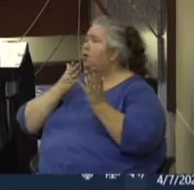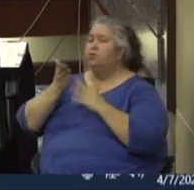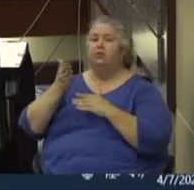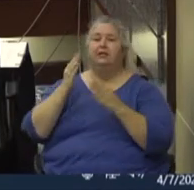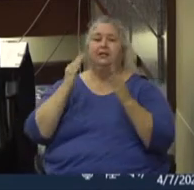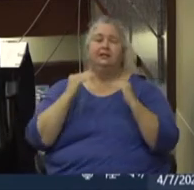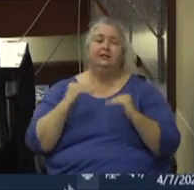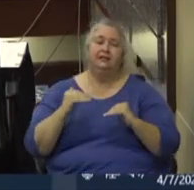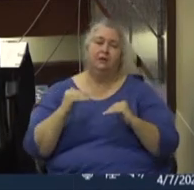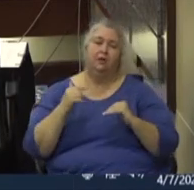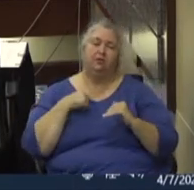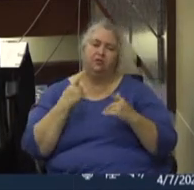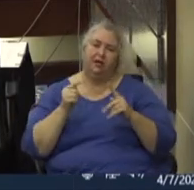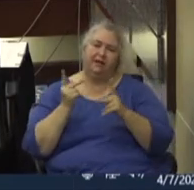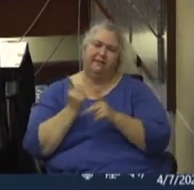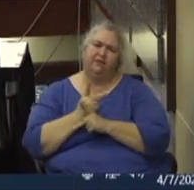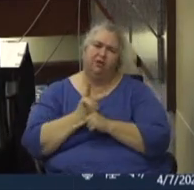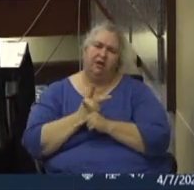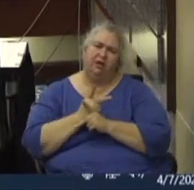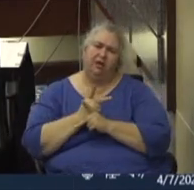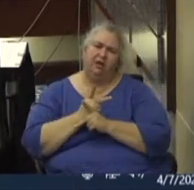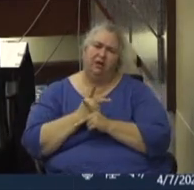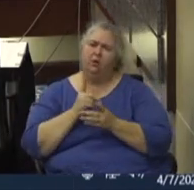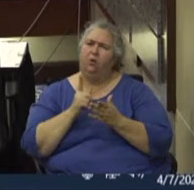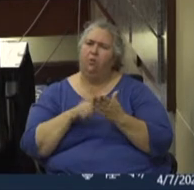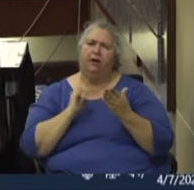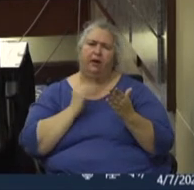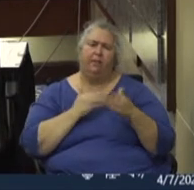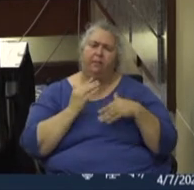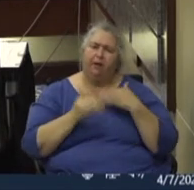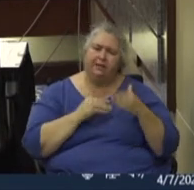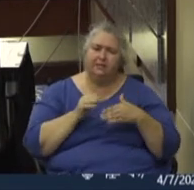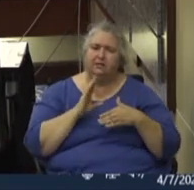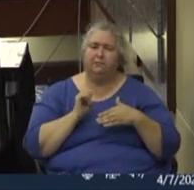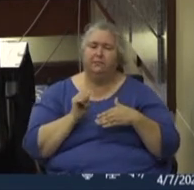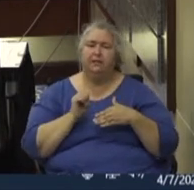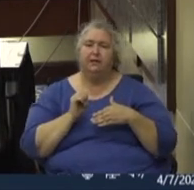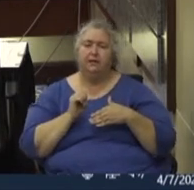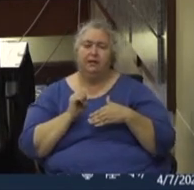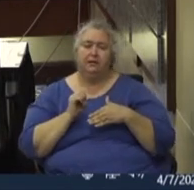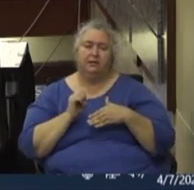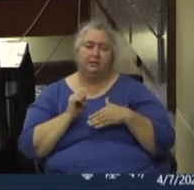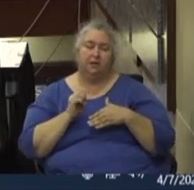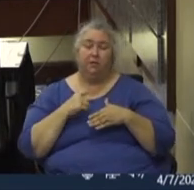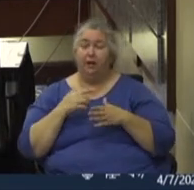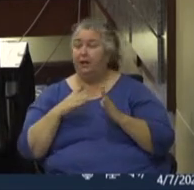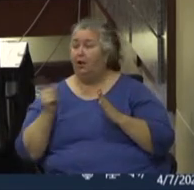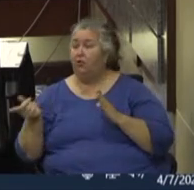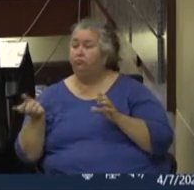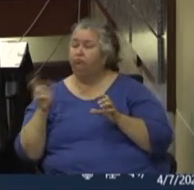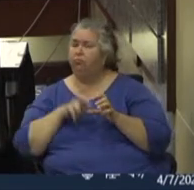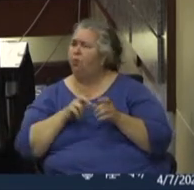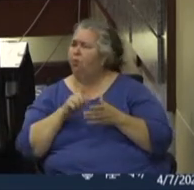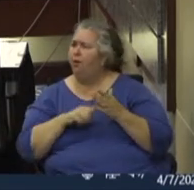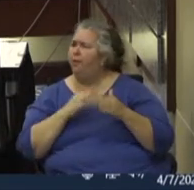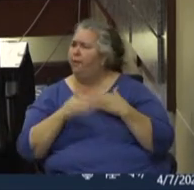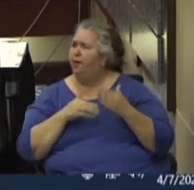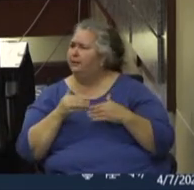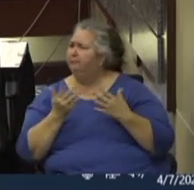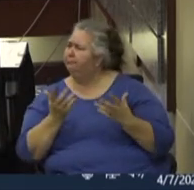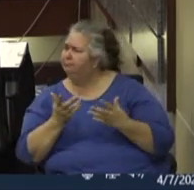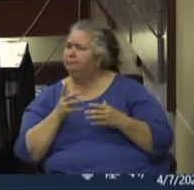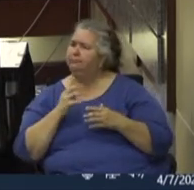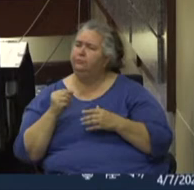do is trying to figure out, you know, what our process was going to be. So I'll allow Suzy to come on and talk about what the process is and